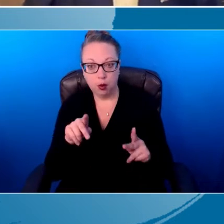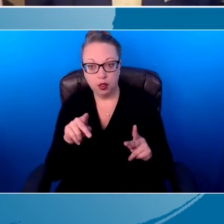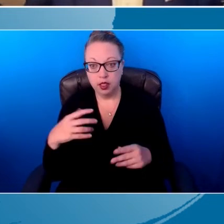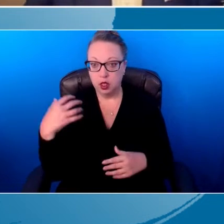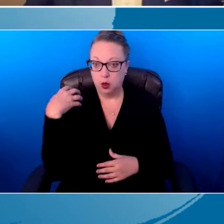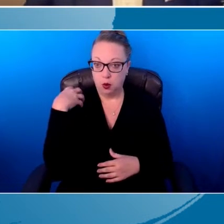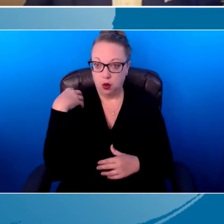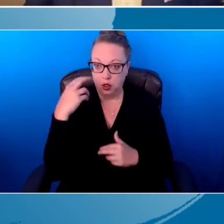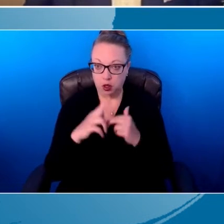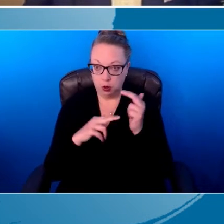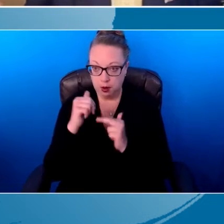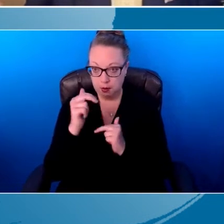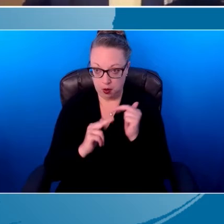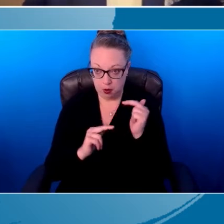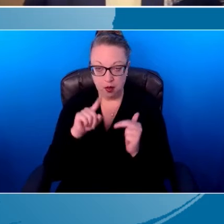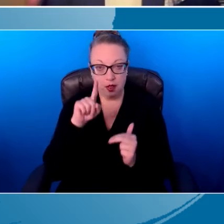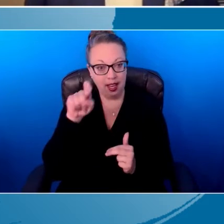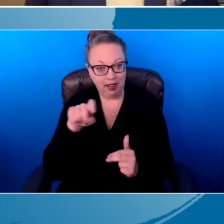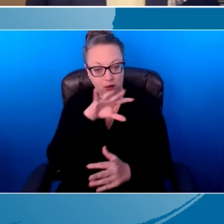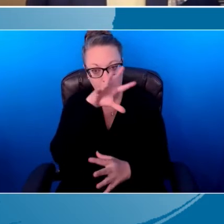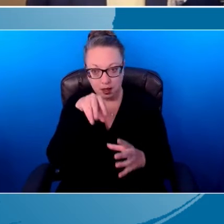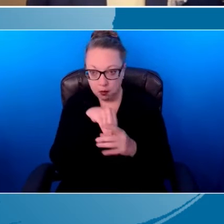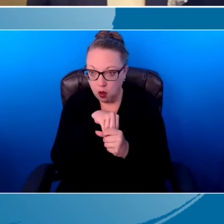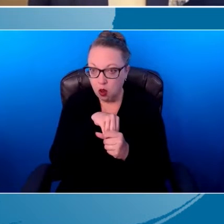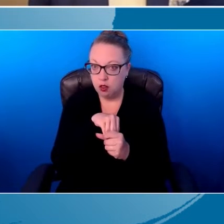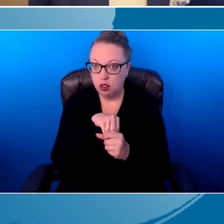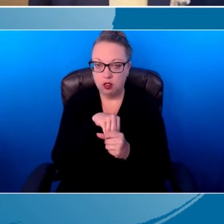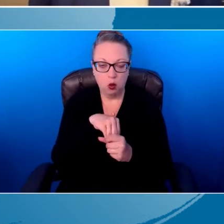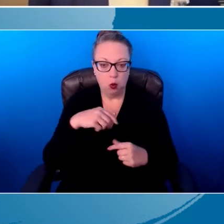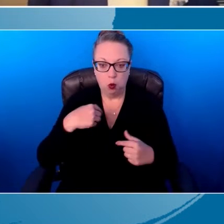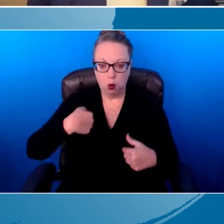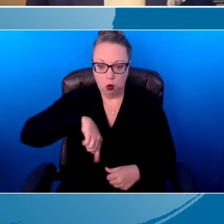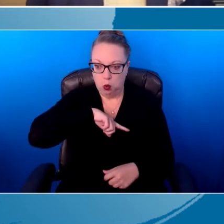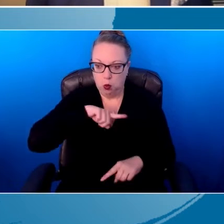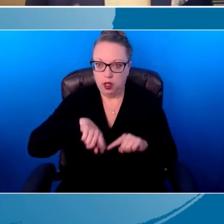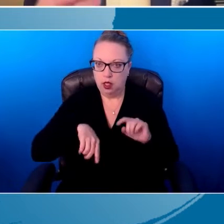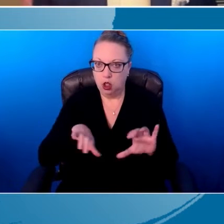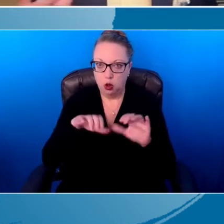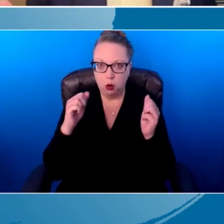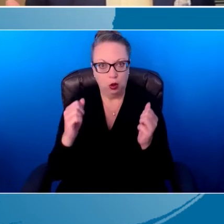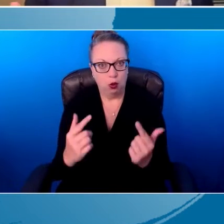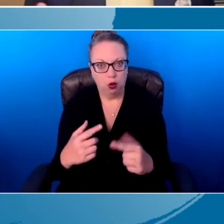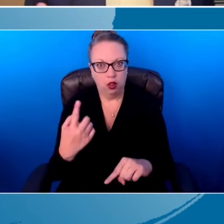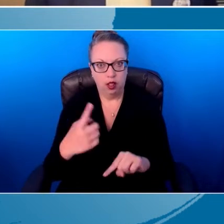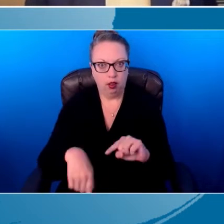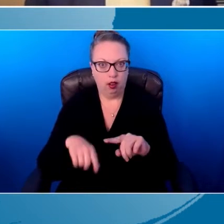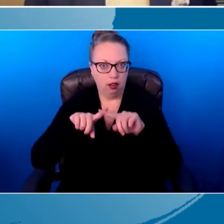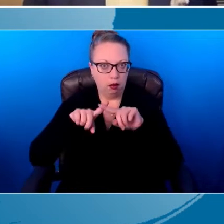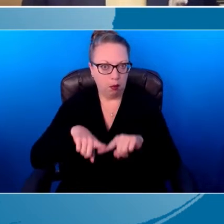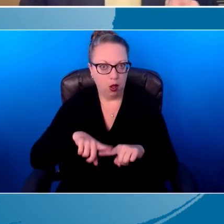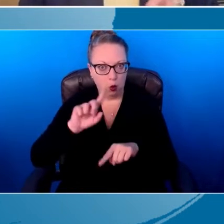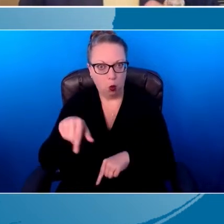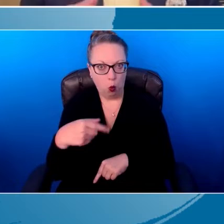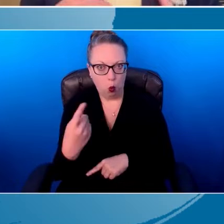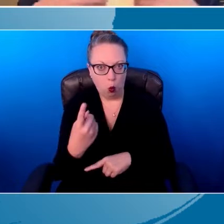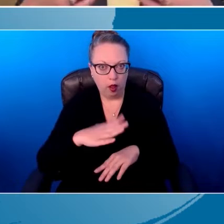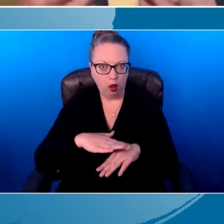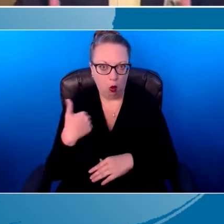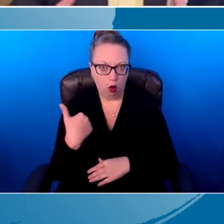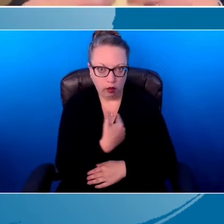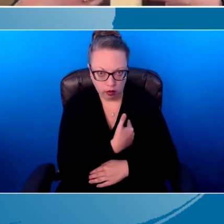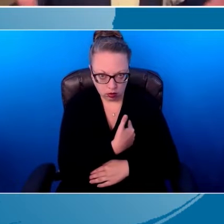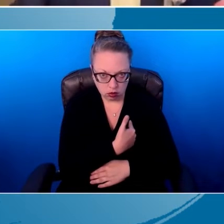participate. They have to join with us. We can't do it all. We can't let them just rely on us as